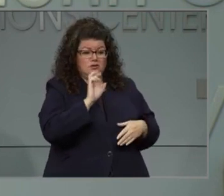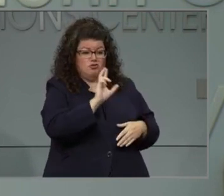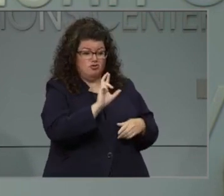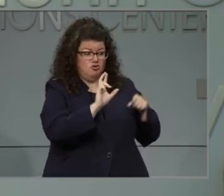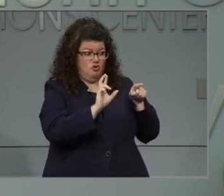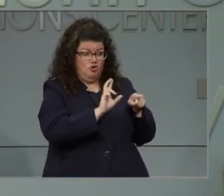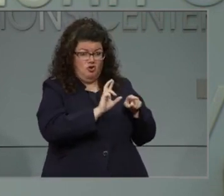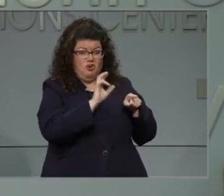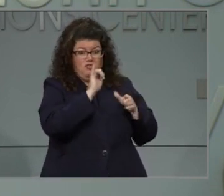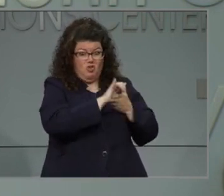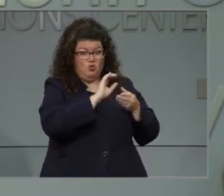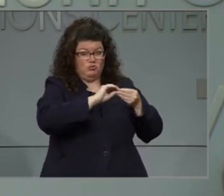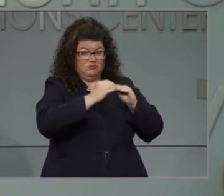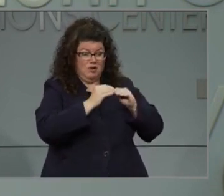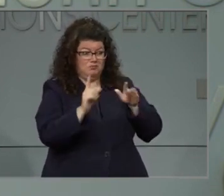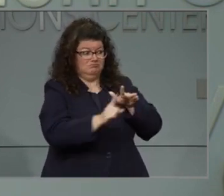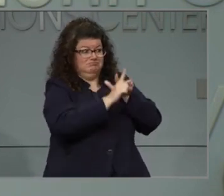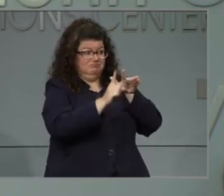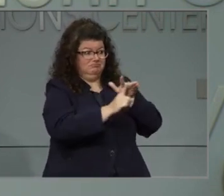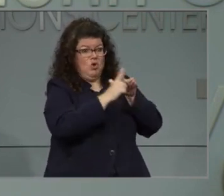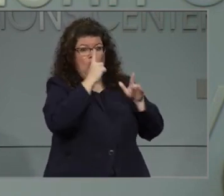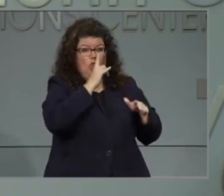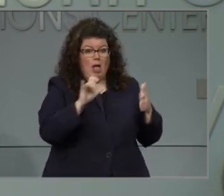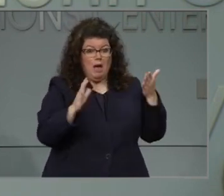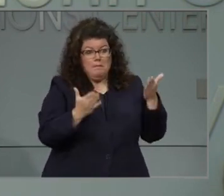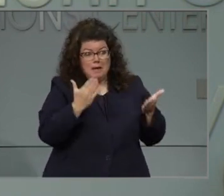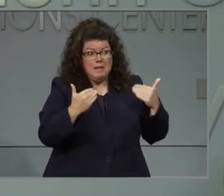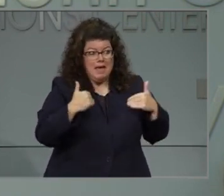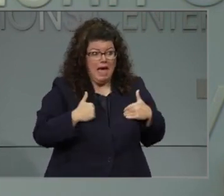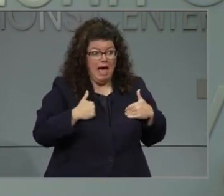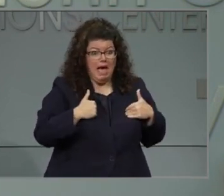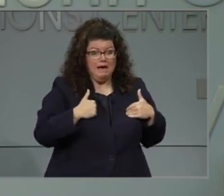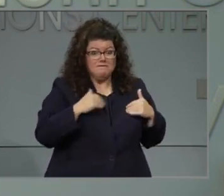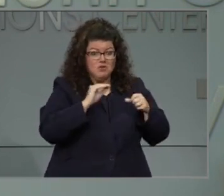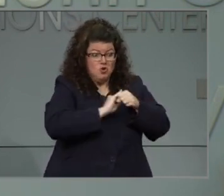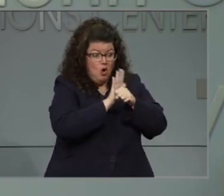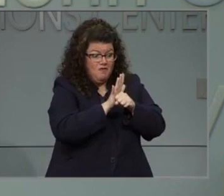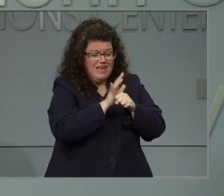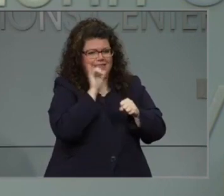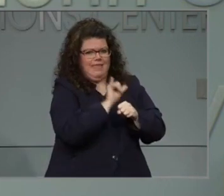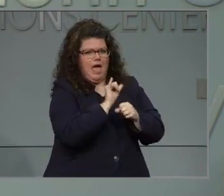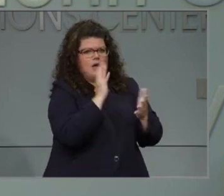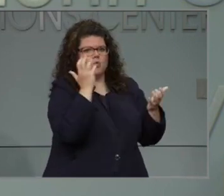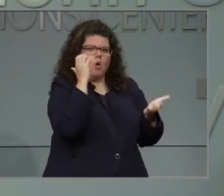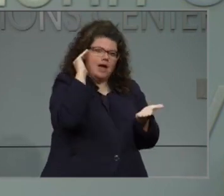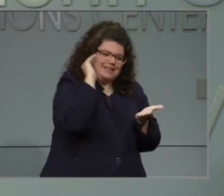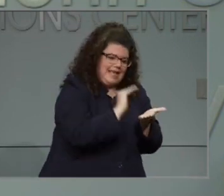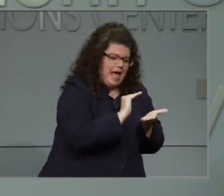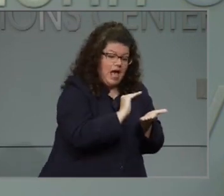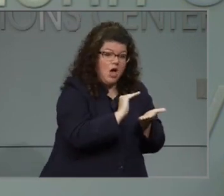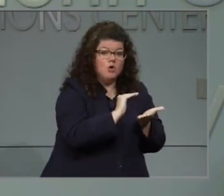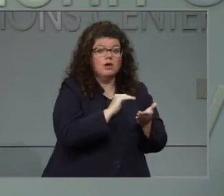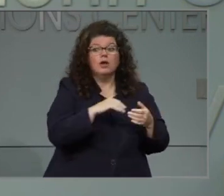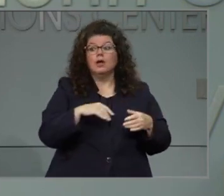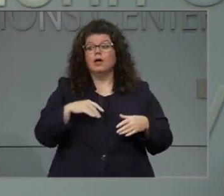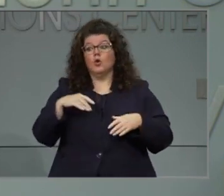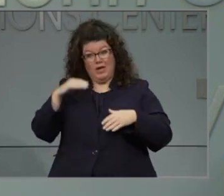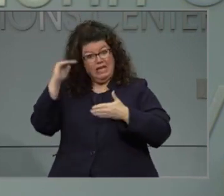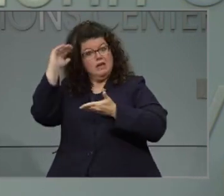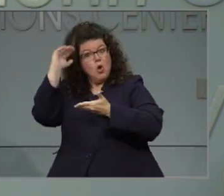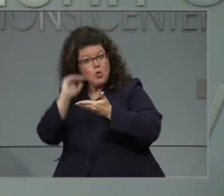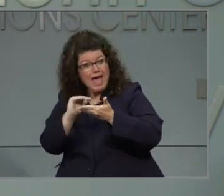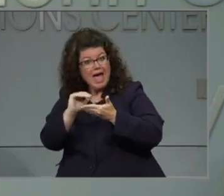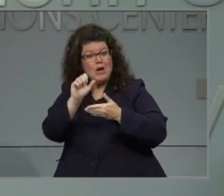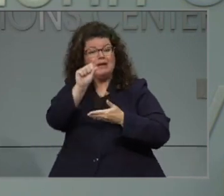going down, but it's still a lot higher than we want it to be. We want to bring our case numbers down. They're going down, but they're still too